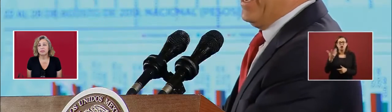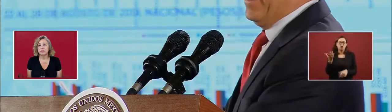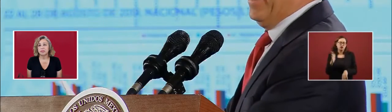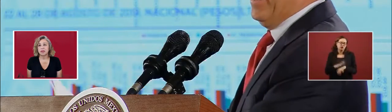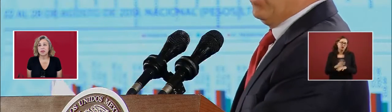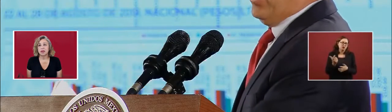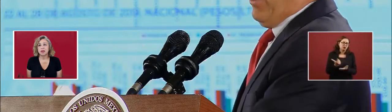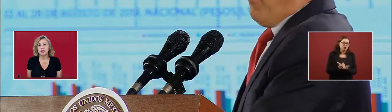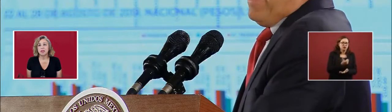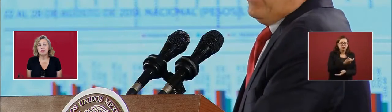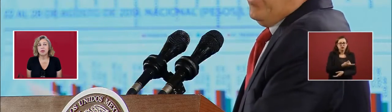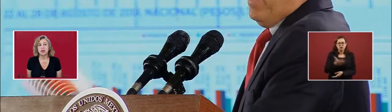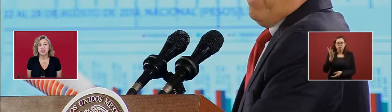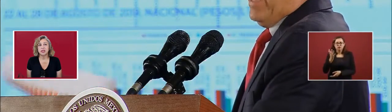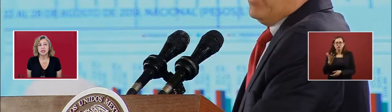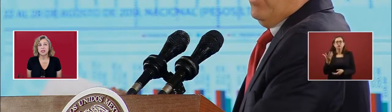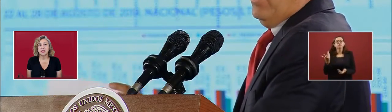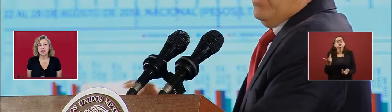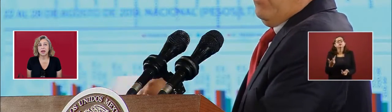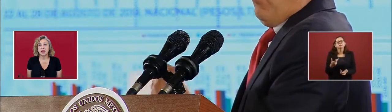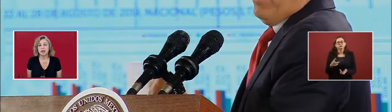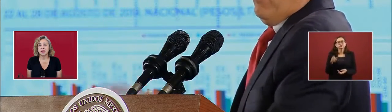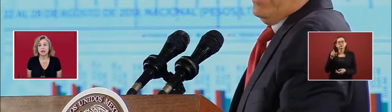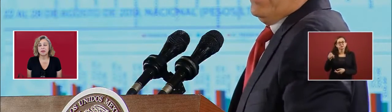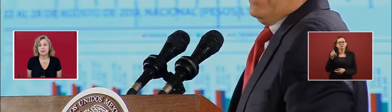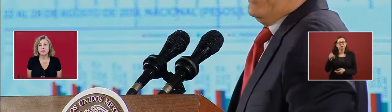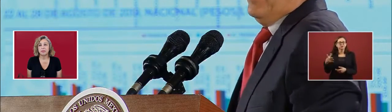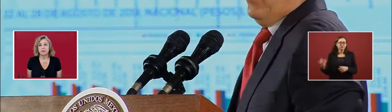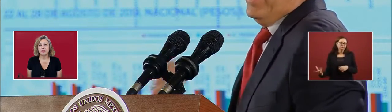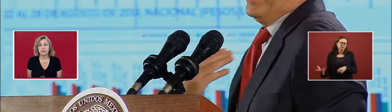you can see their margin is high.